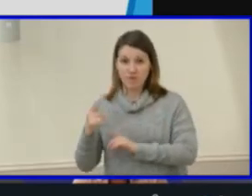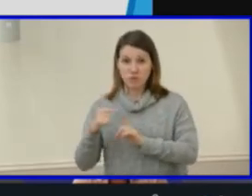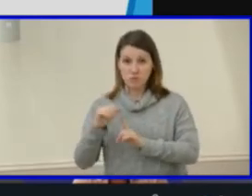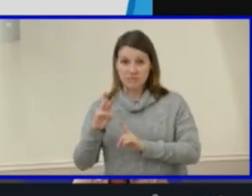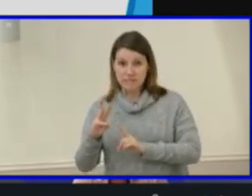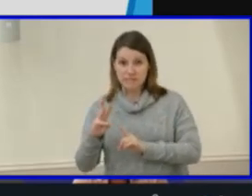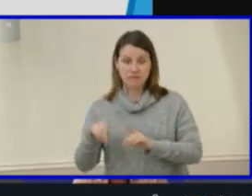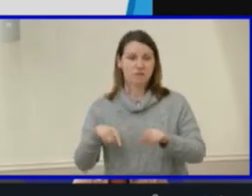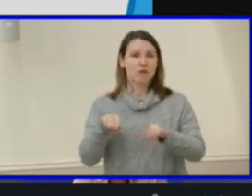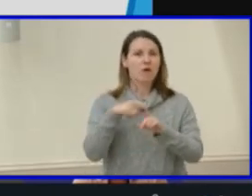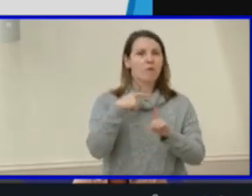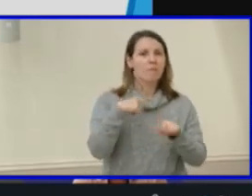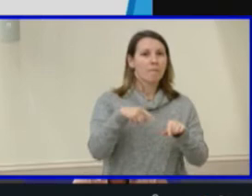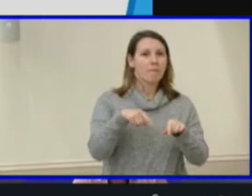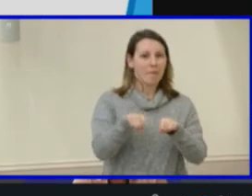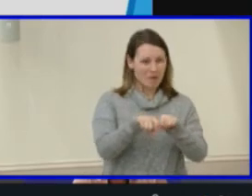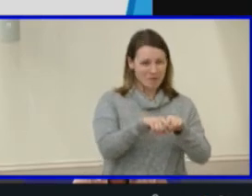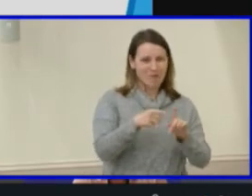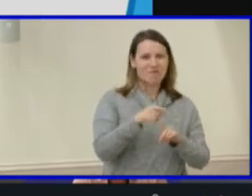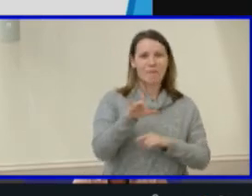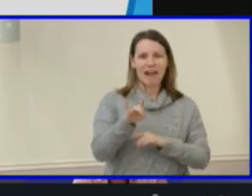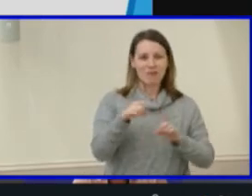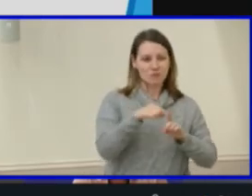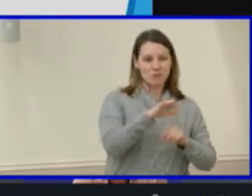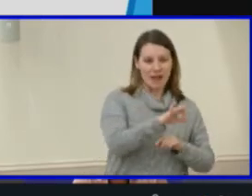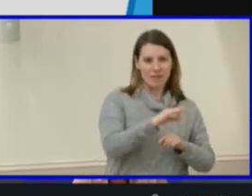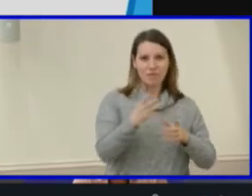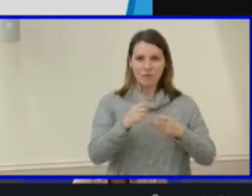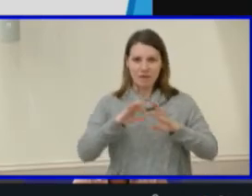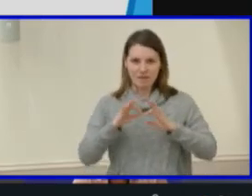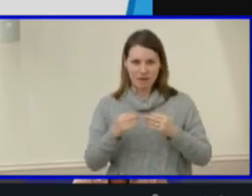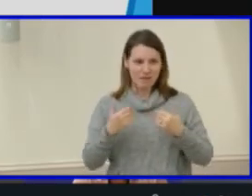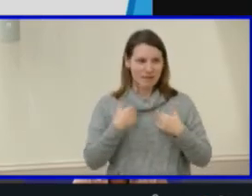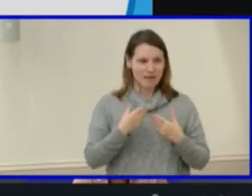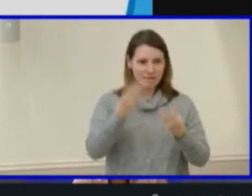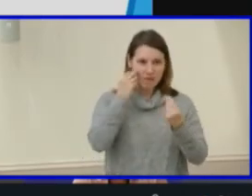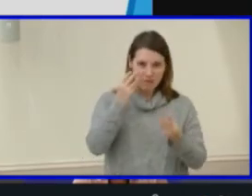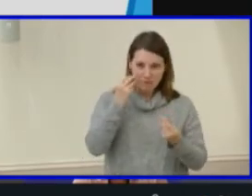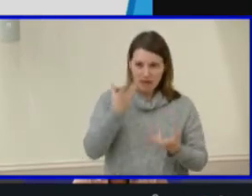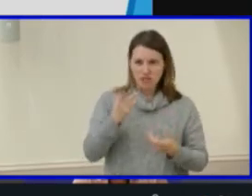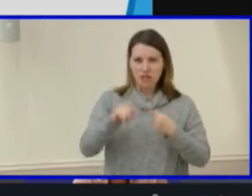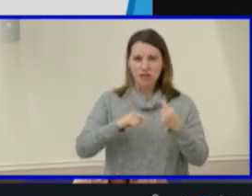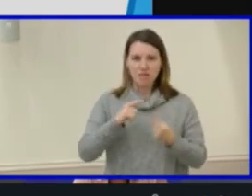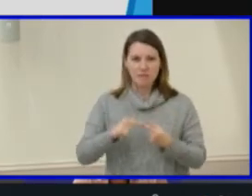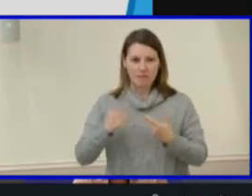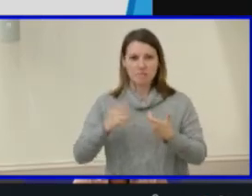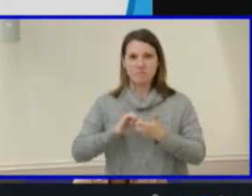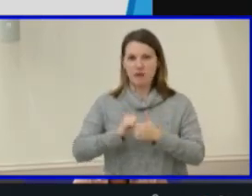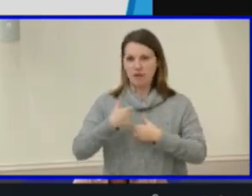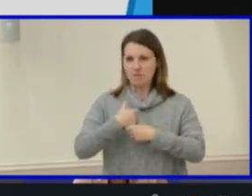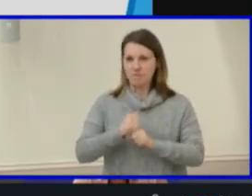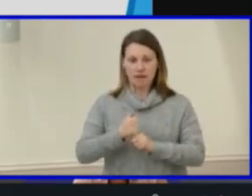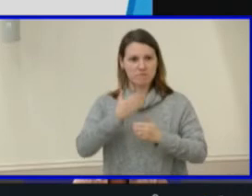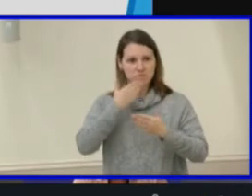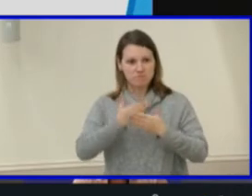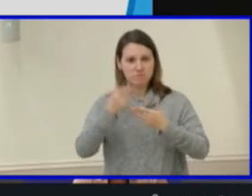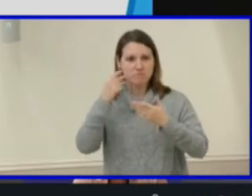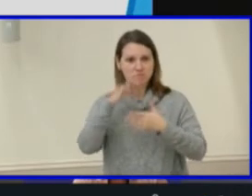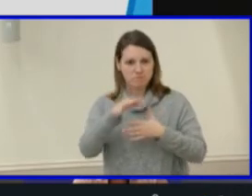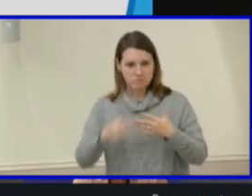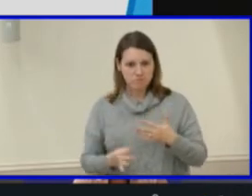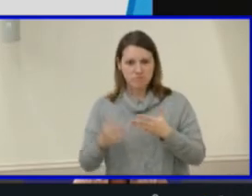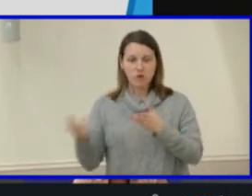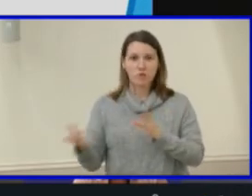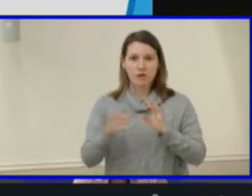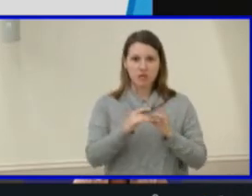grades. We want all families to have the information they need to make informed choices regarding our advanced academic achievement and specialty